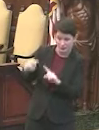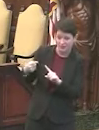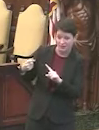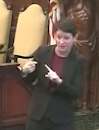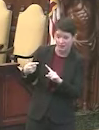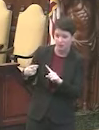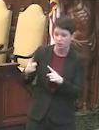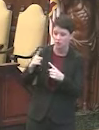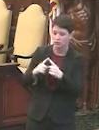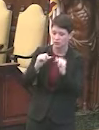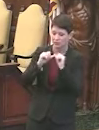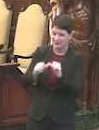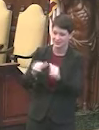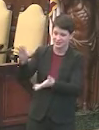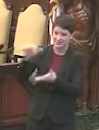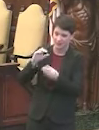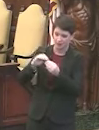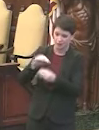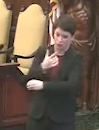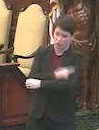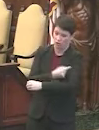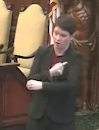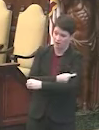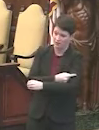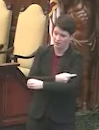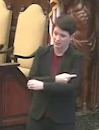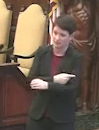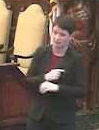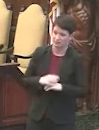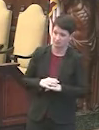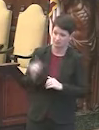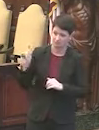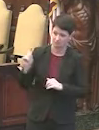to consistently get more shots out of vials?